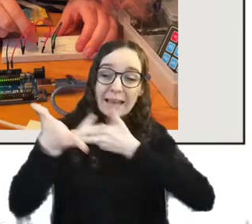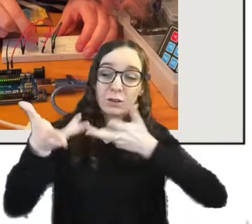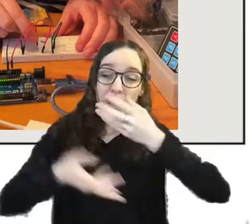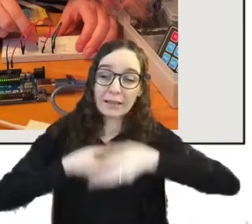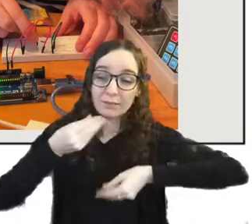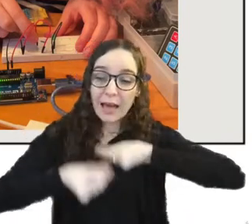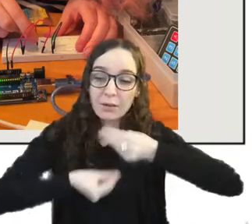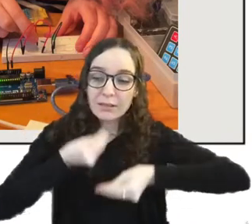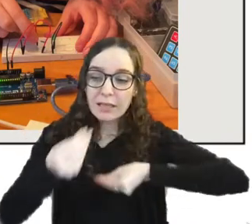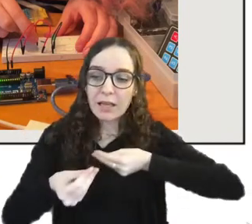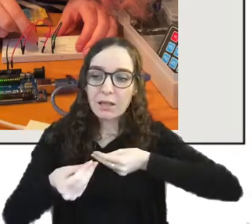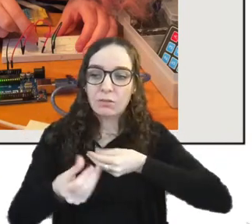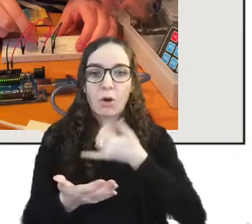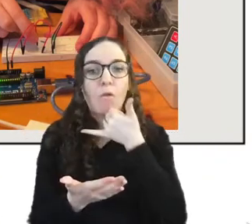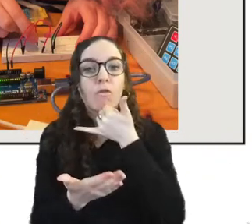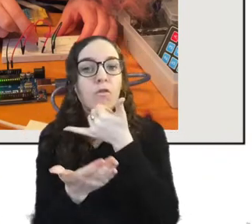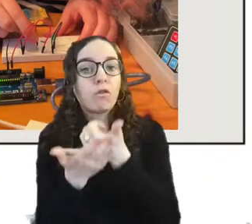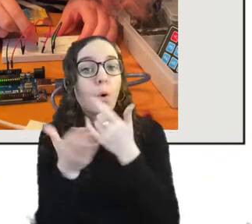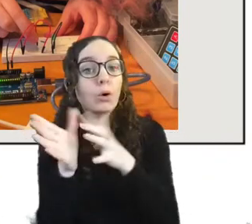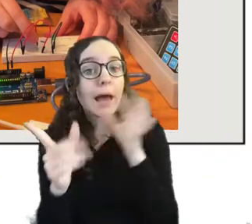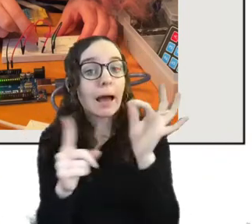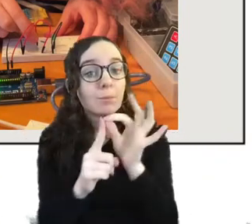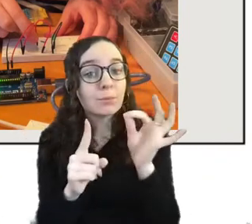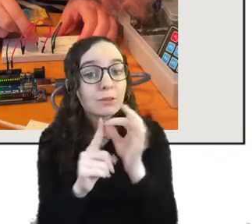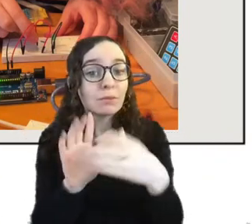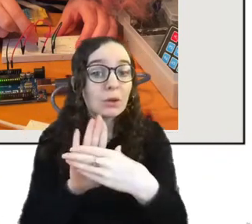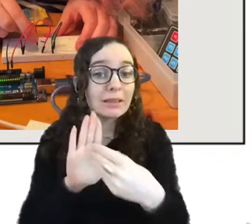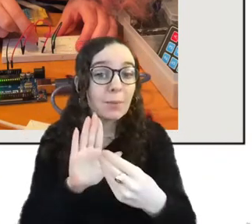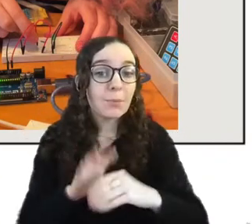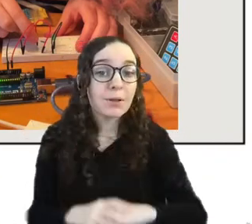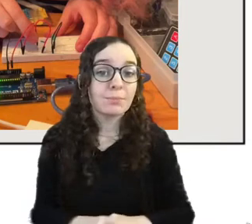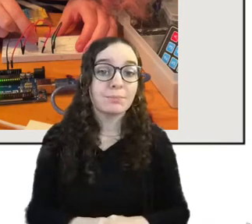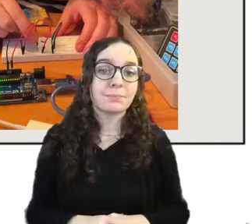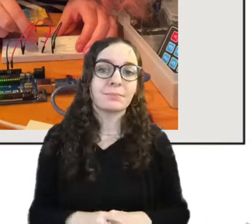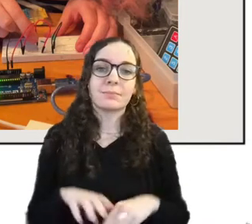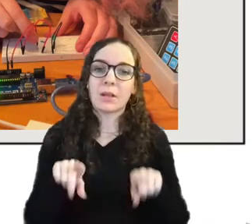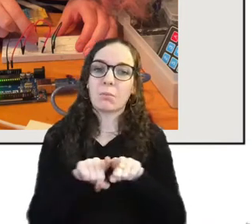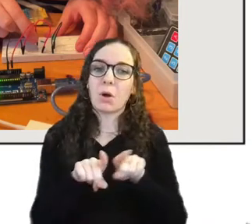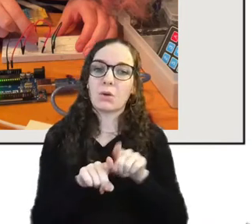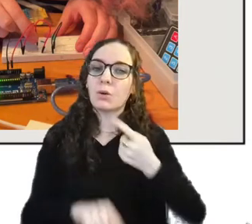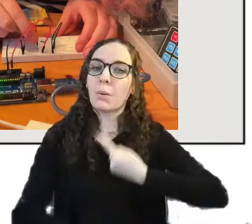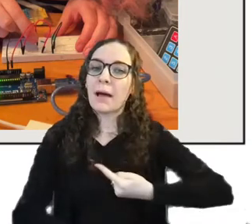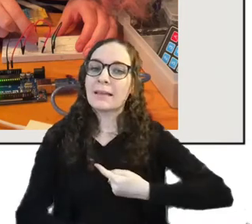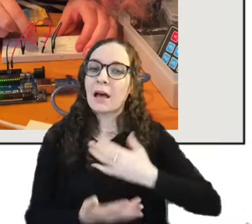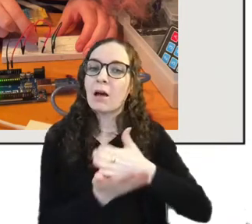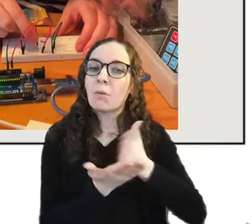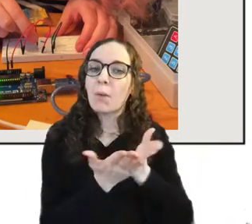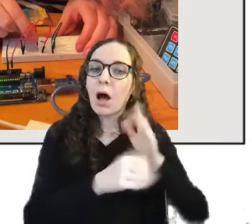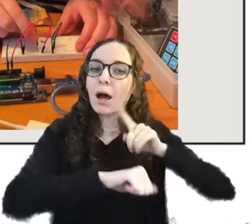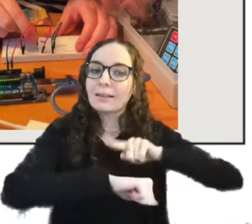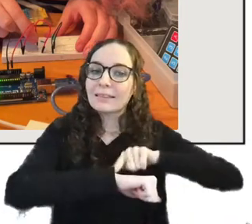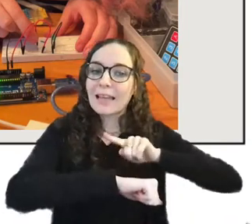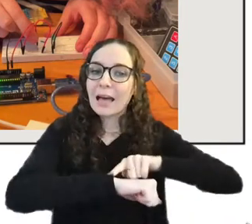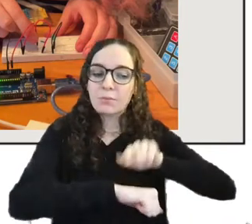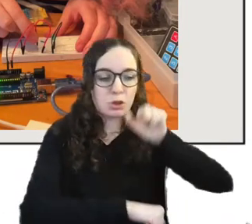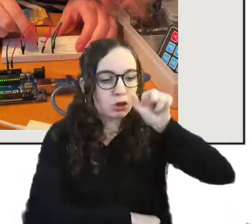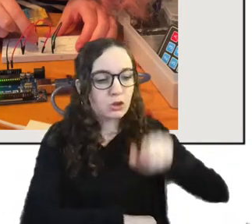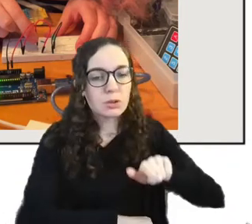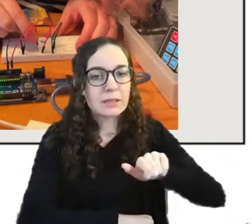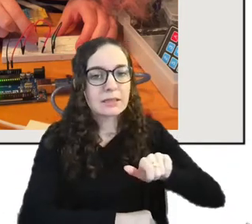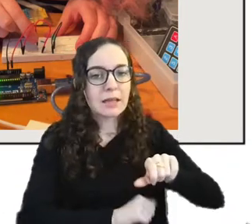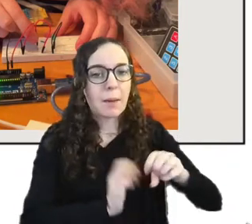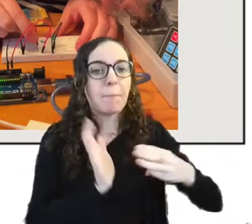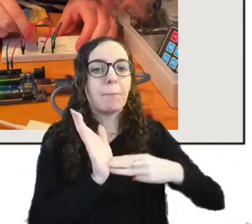mobile apps for example but i'm also a part-time student in a master in computational